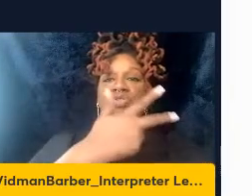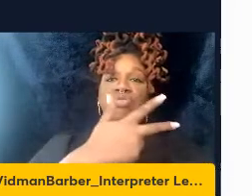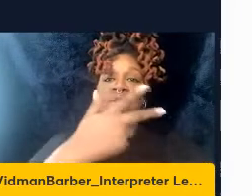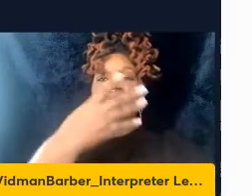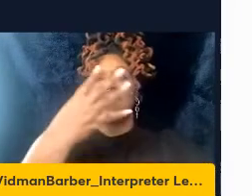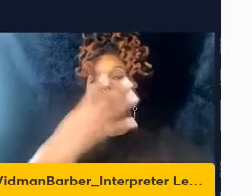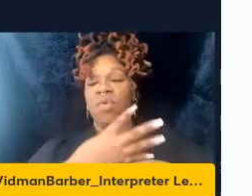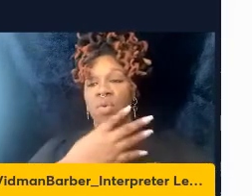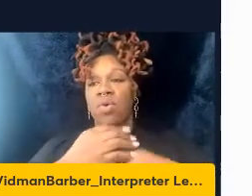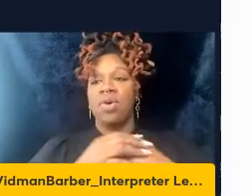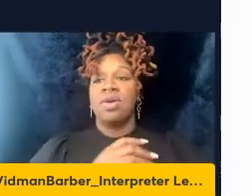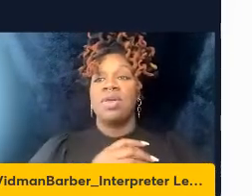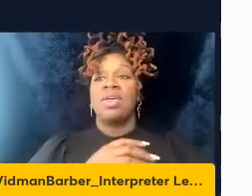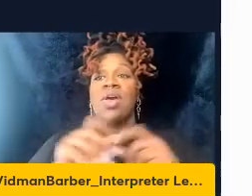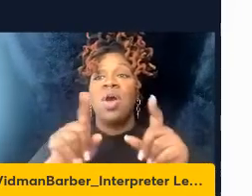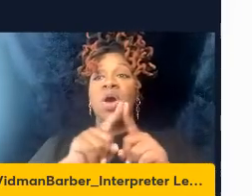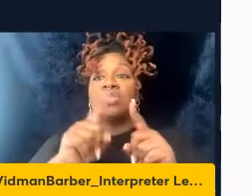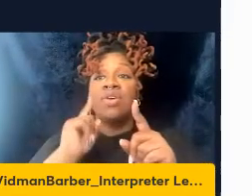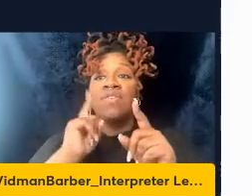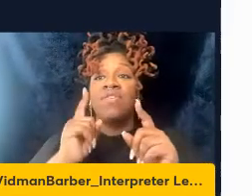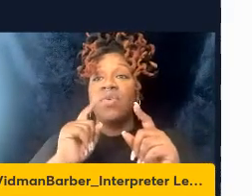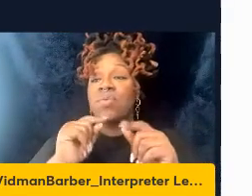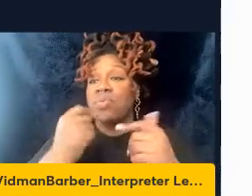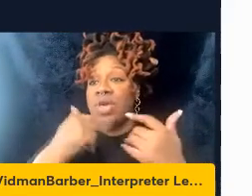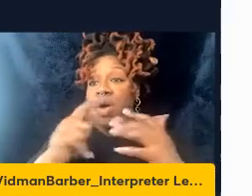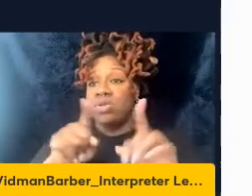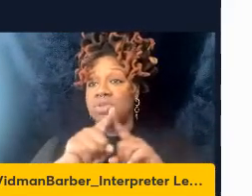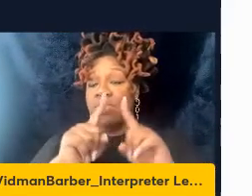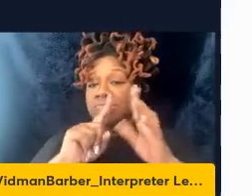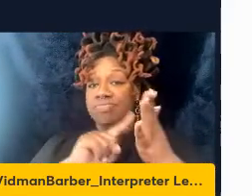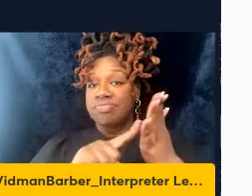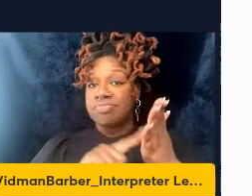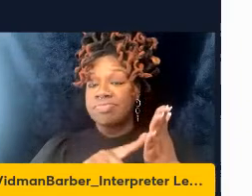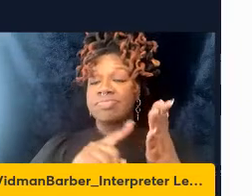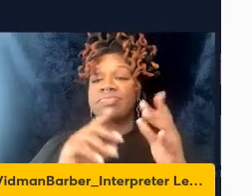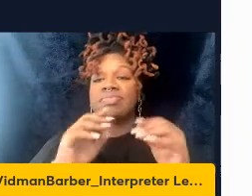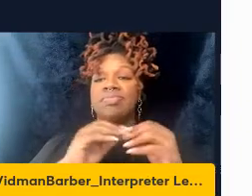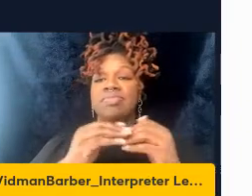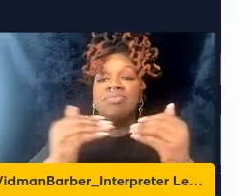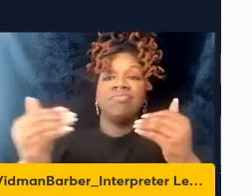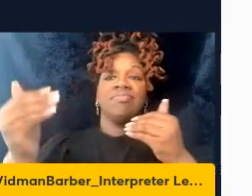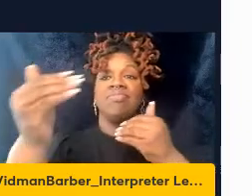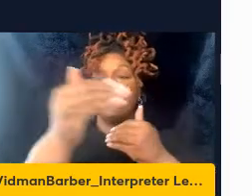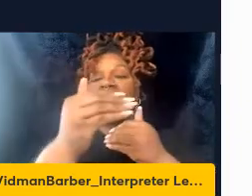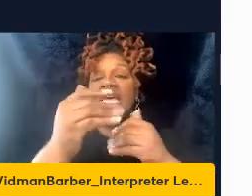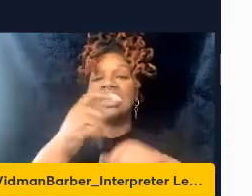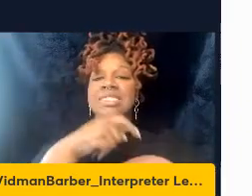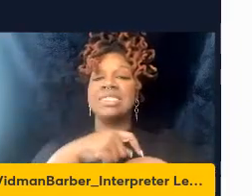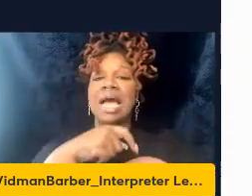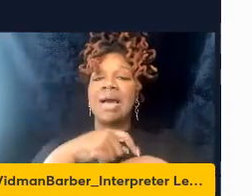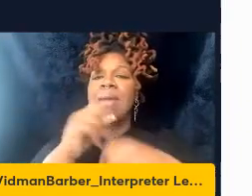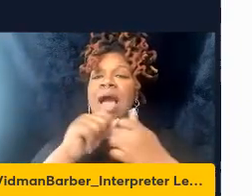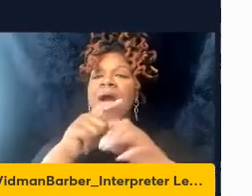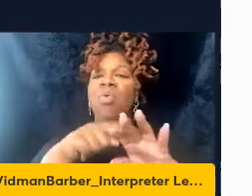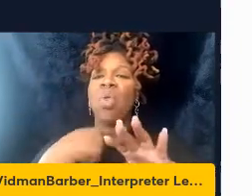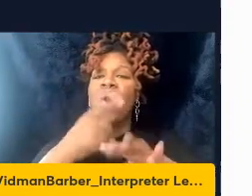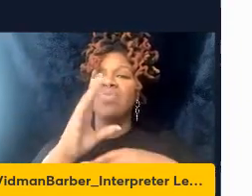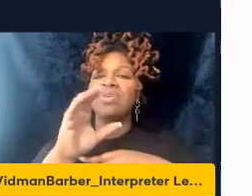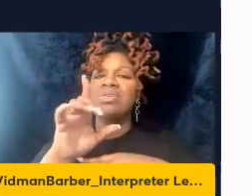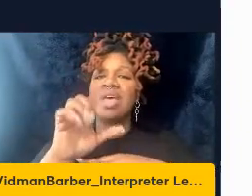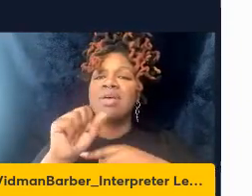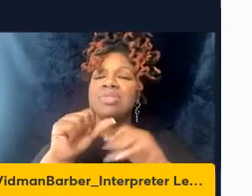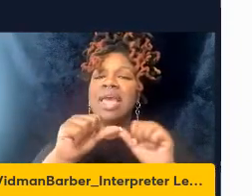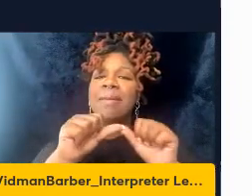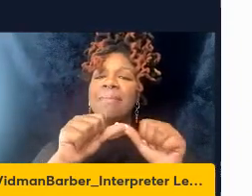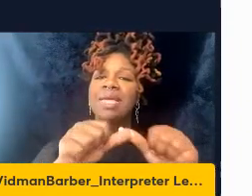we also further went ahead and looked at the further time points post-reinfection or how long these cells can be maintained